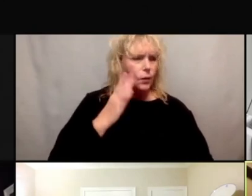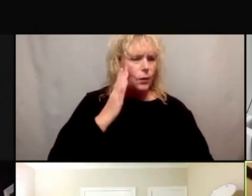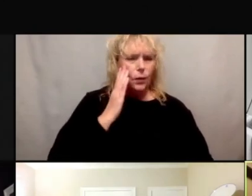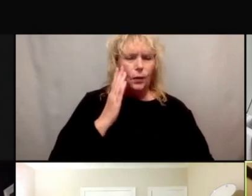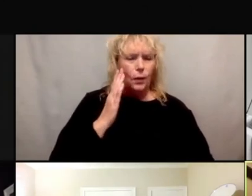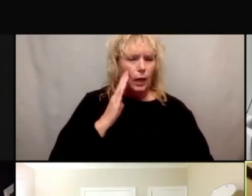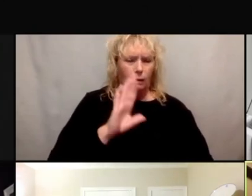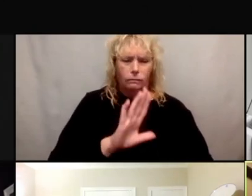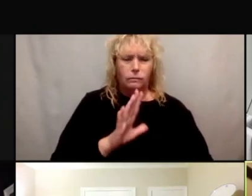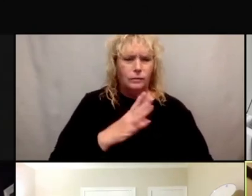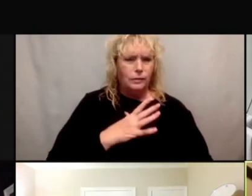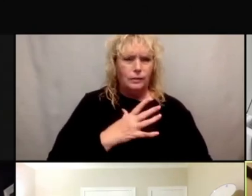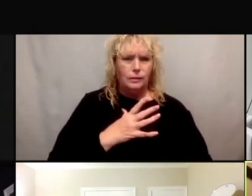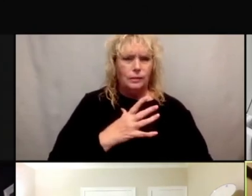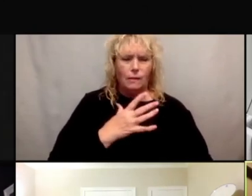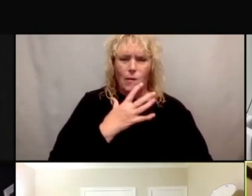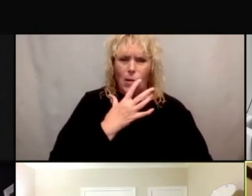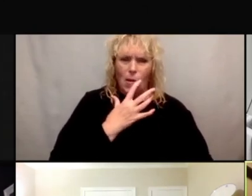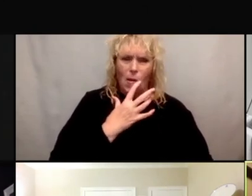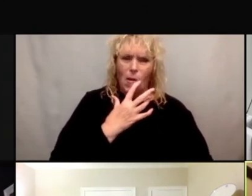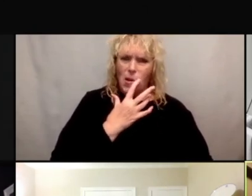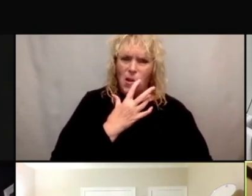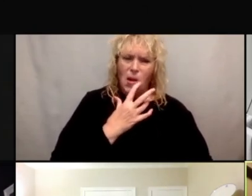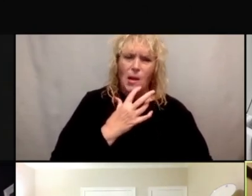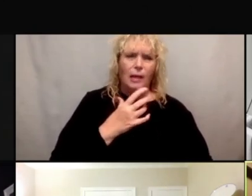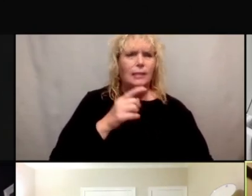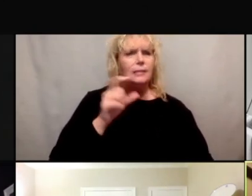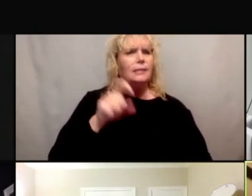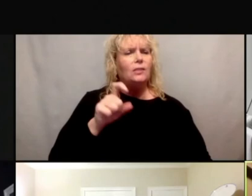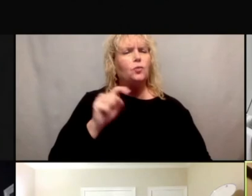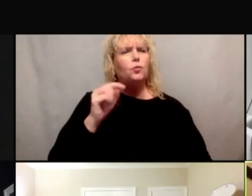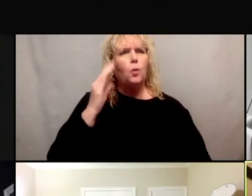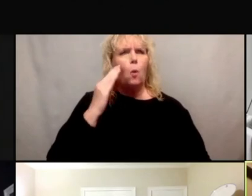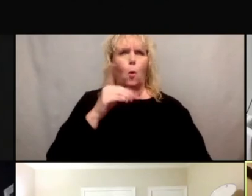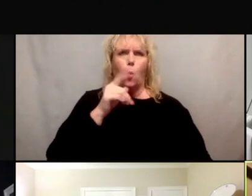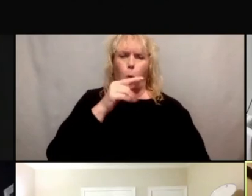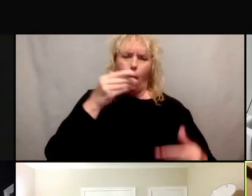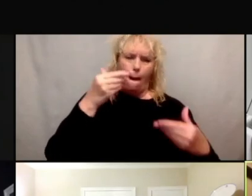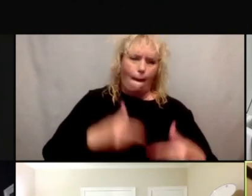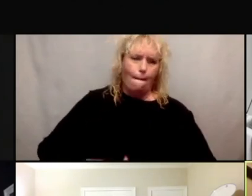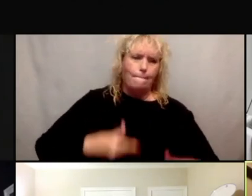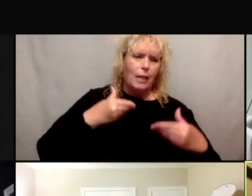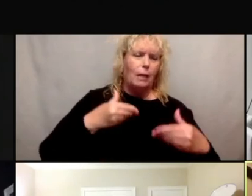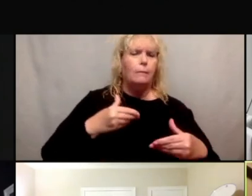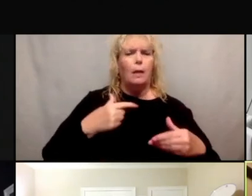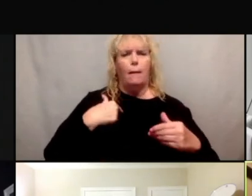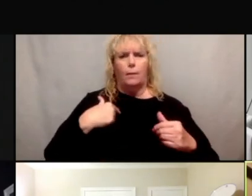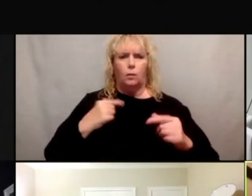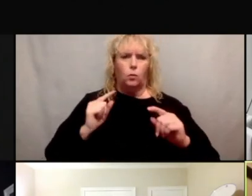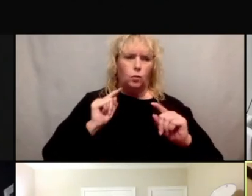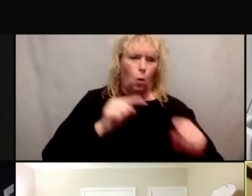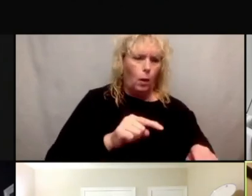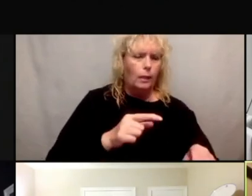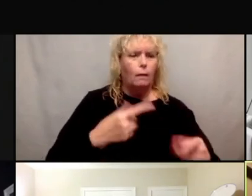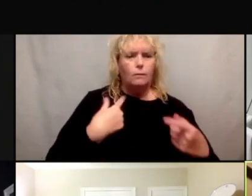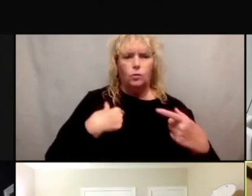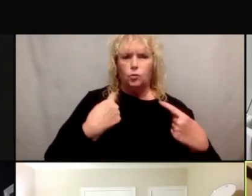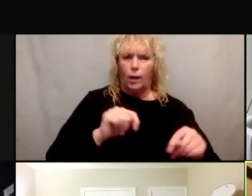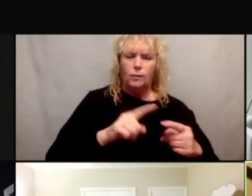figure out just who you are, know why you're going into the study and try to get as much information as you possibly can. Now,